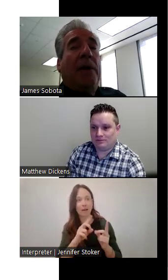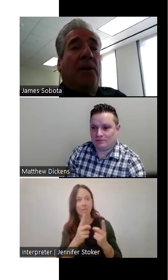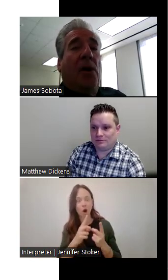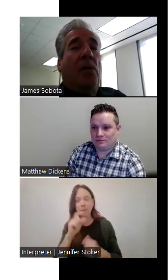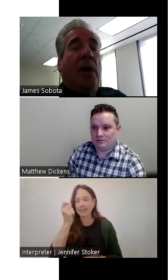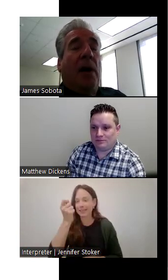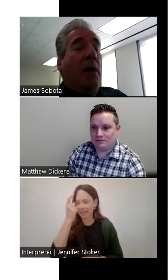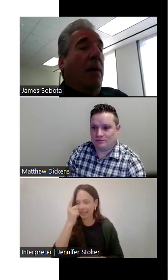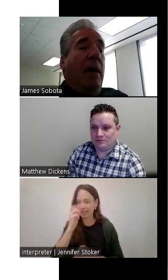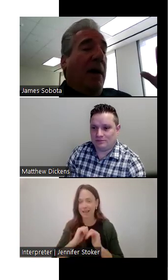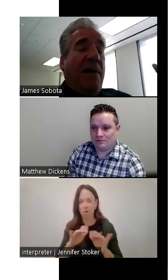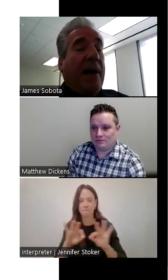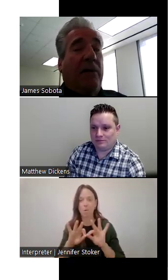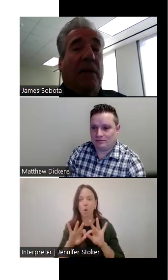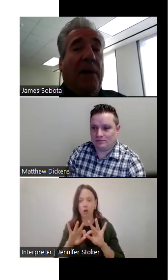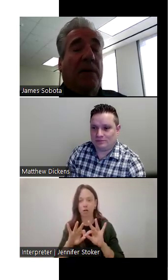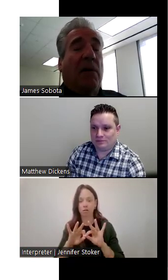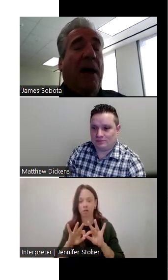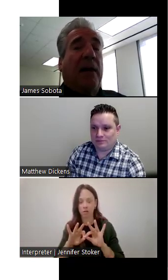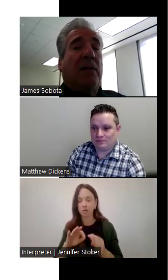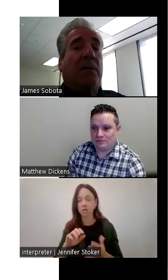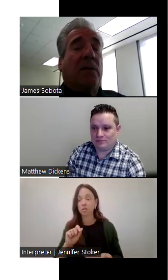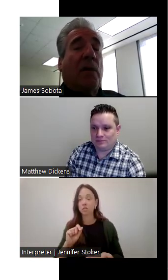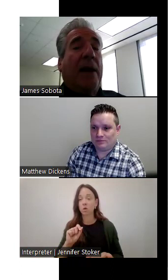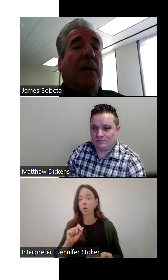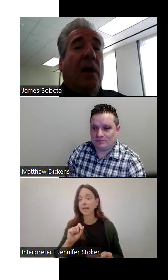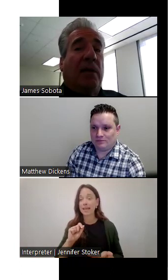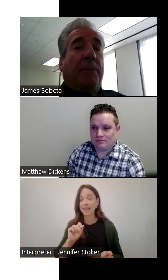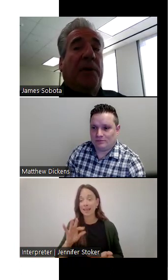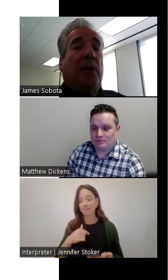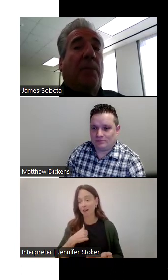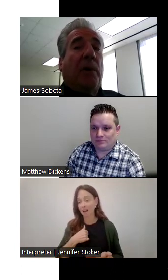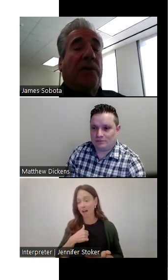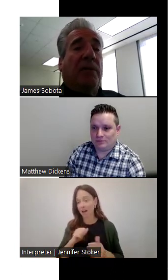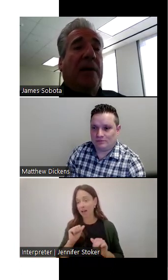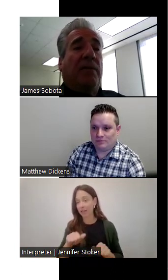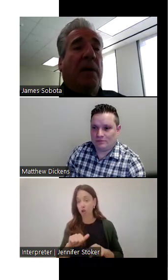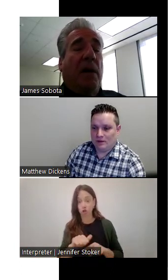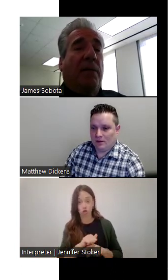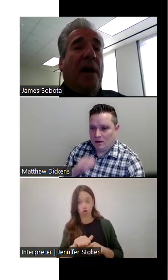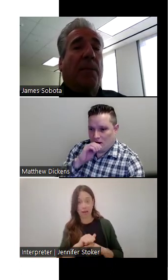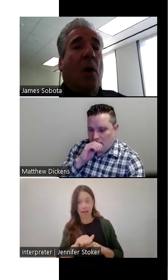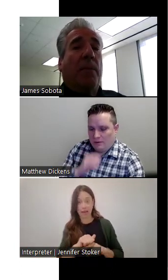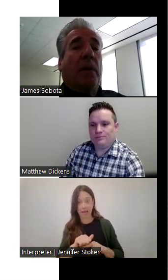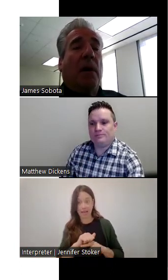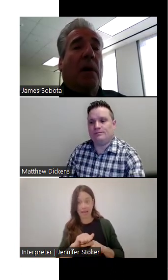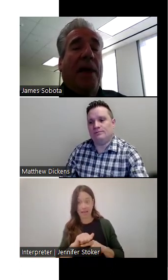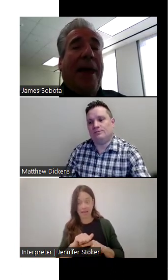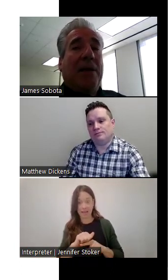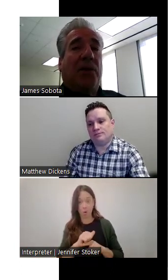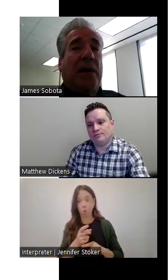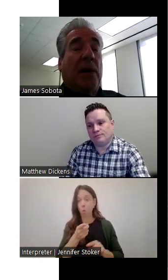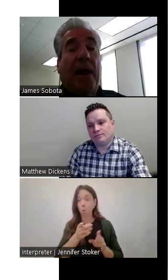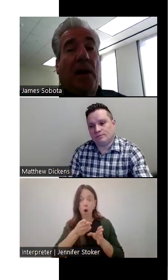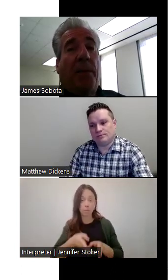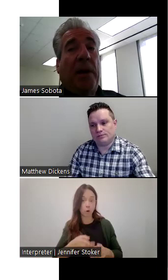I'll need to do, or, or if I can convince, or if I can train that particular person of that, of that department or